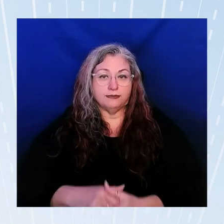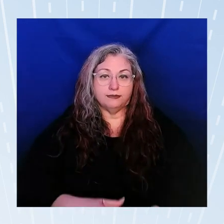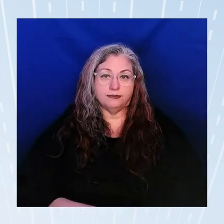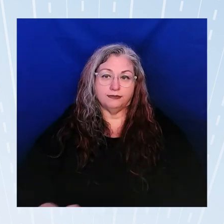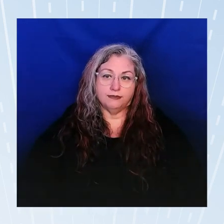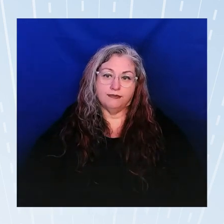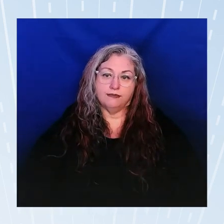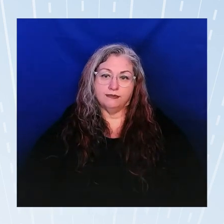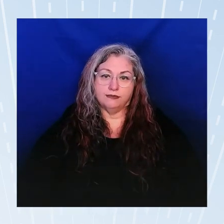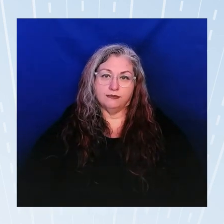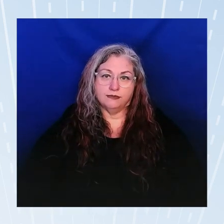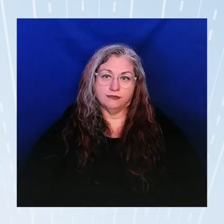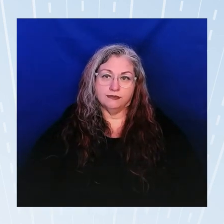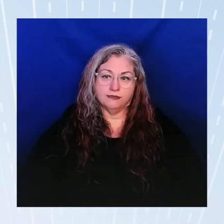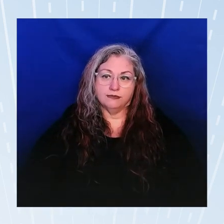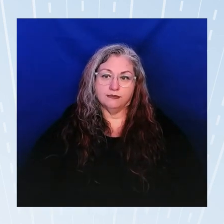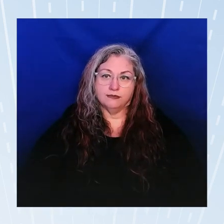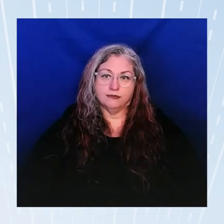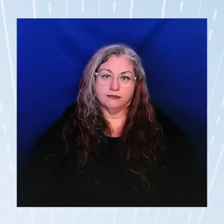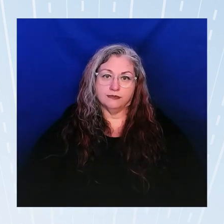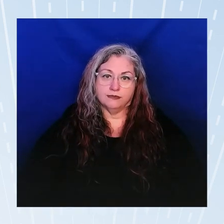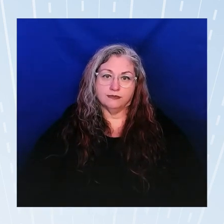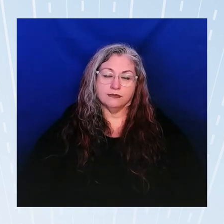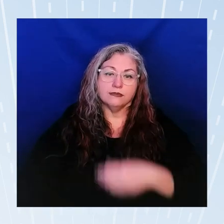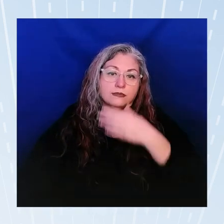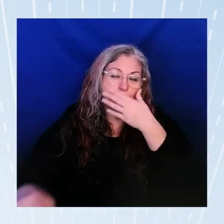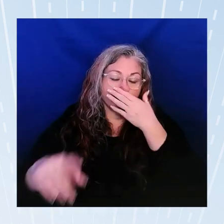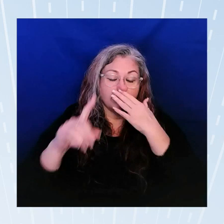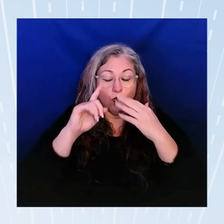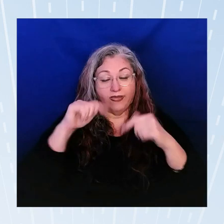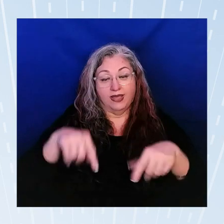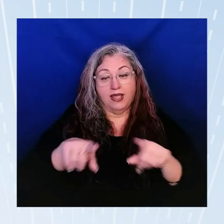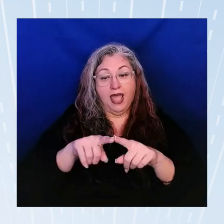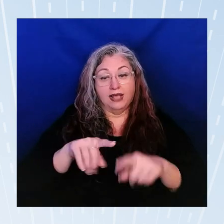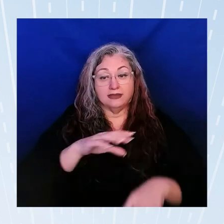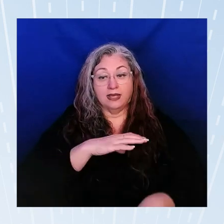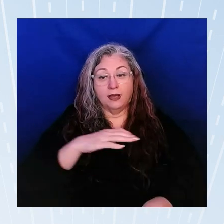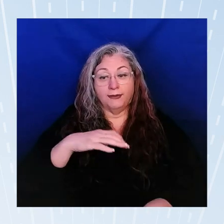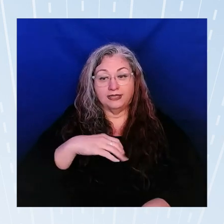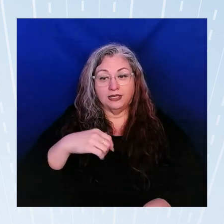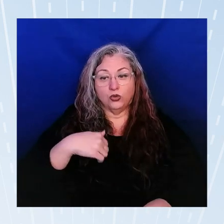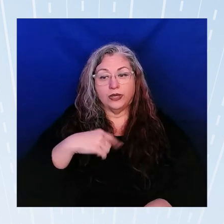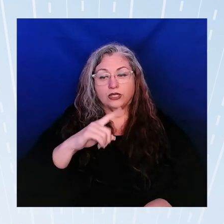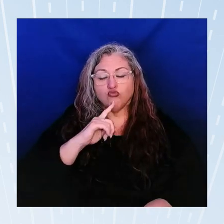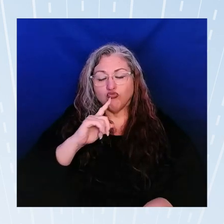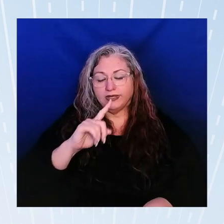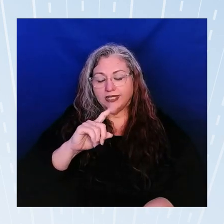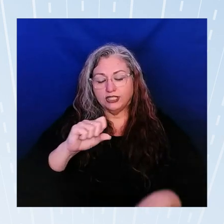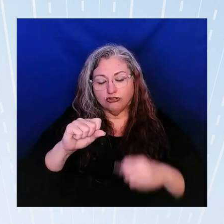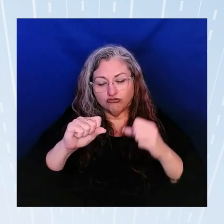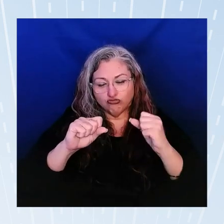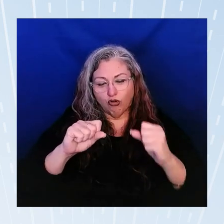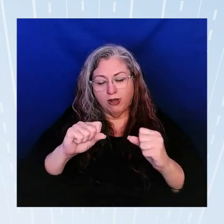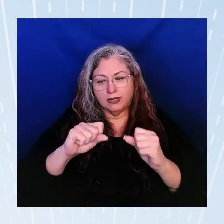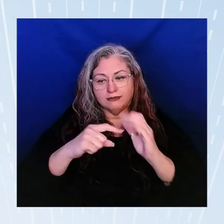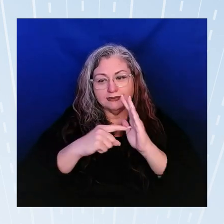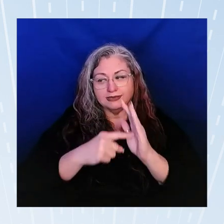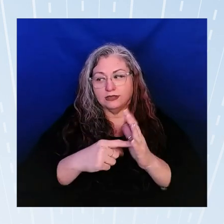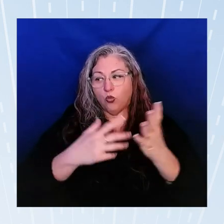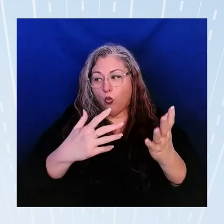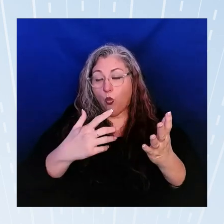this is where I think as a commission we should really strongly signal what we want and